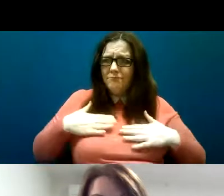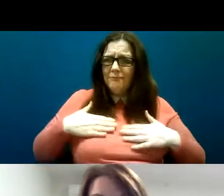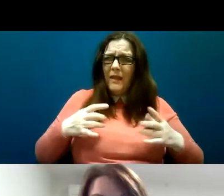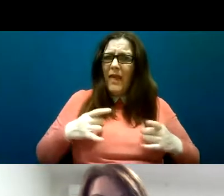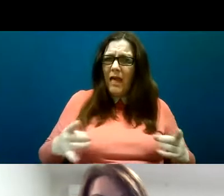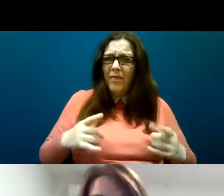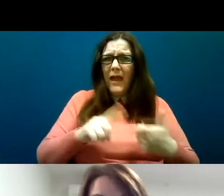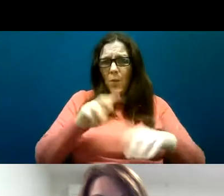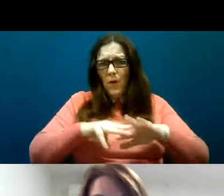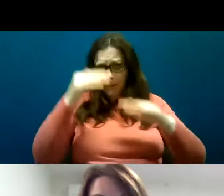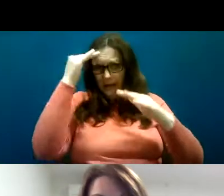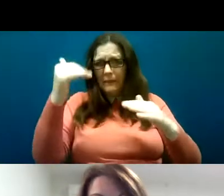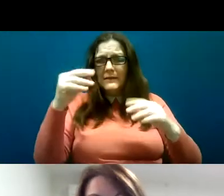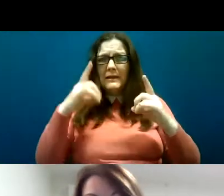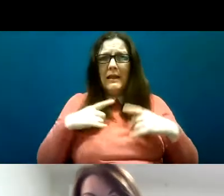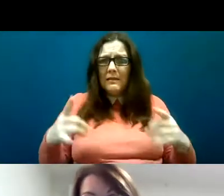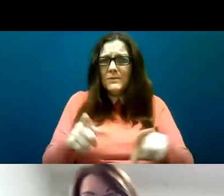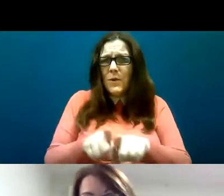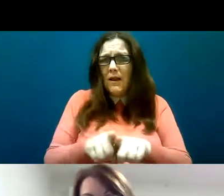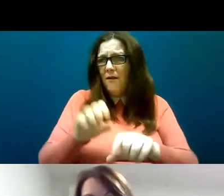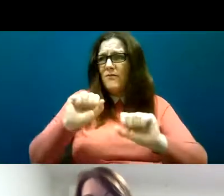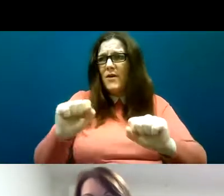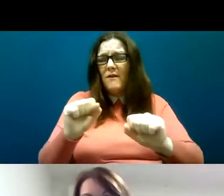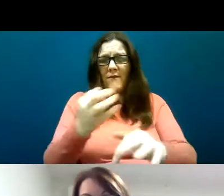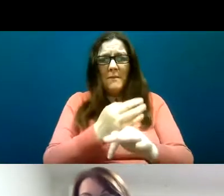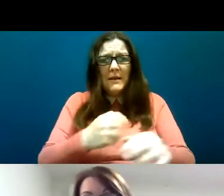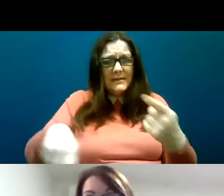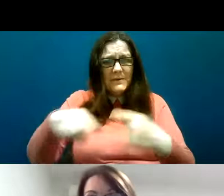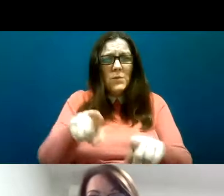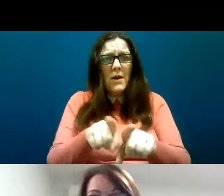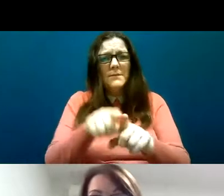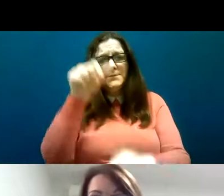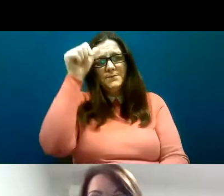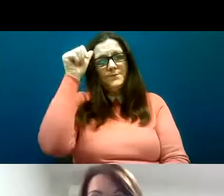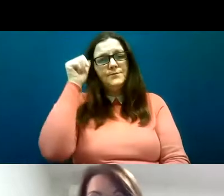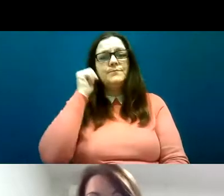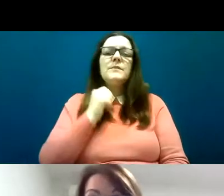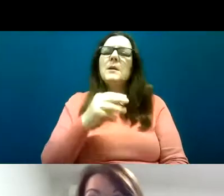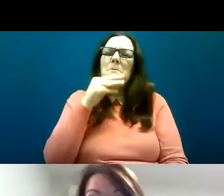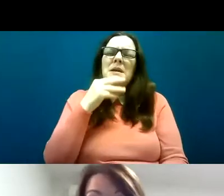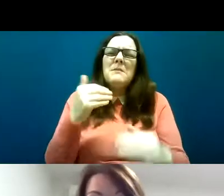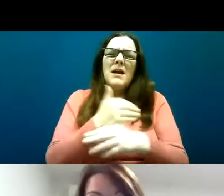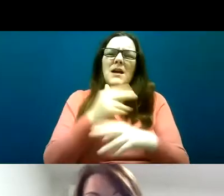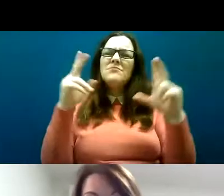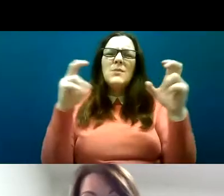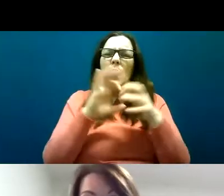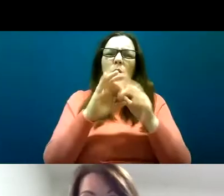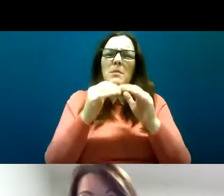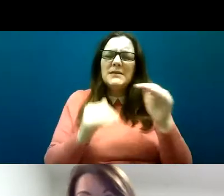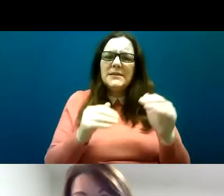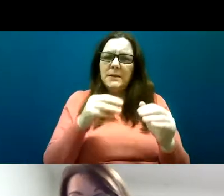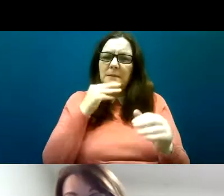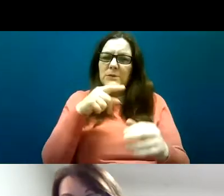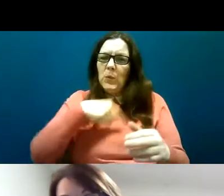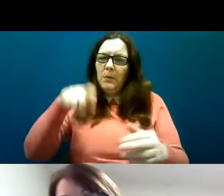disability and their families. And what did we mean by homelessness? For our study, we looked at and were guided by the European